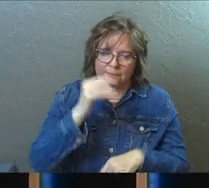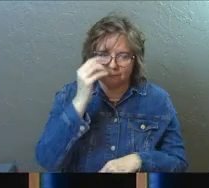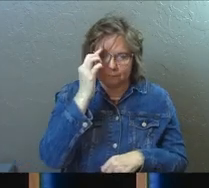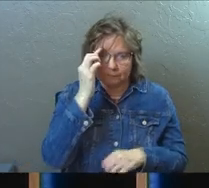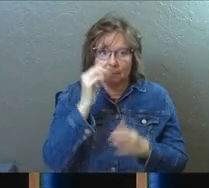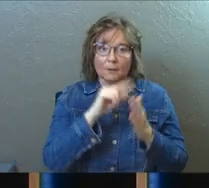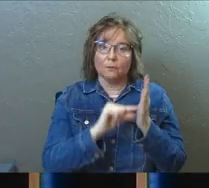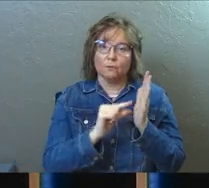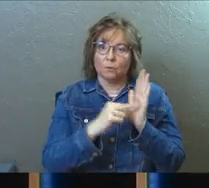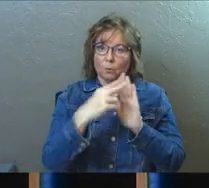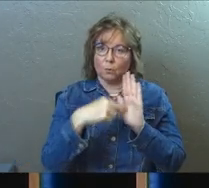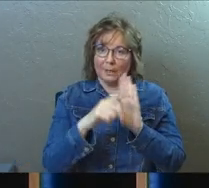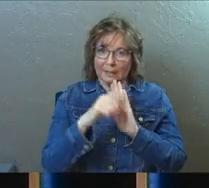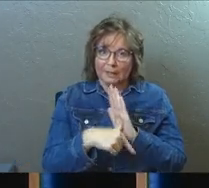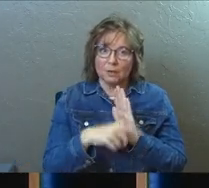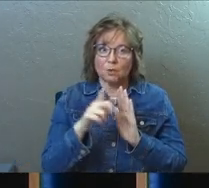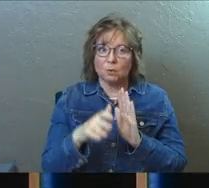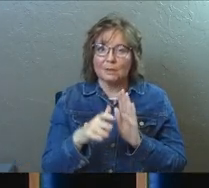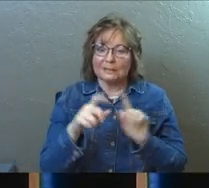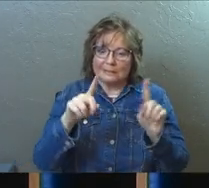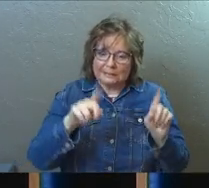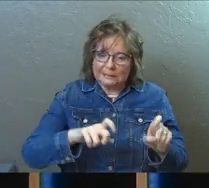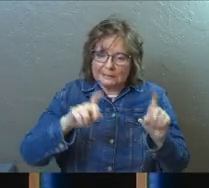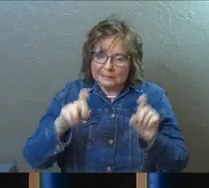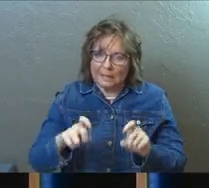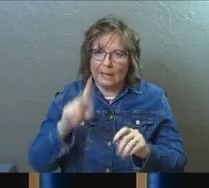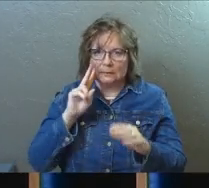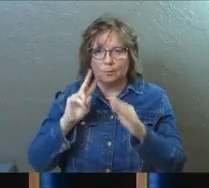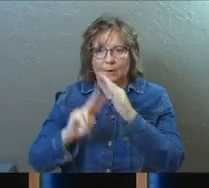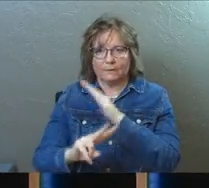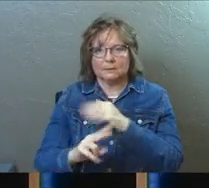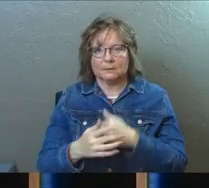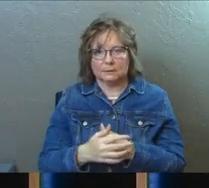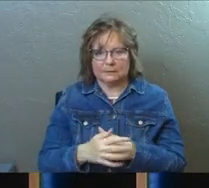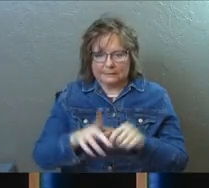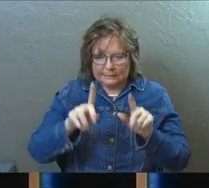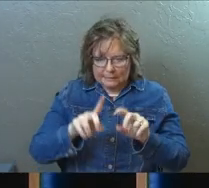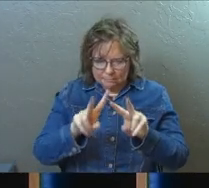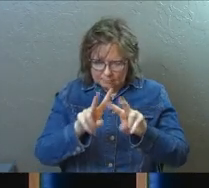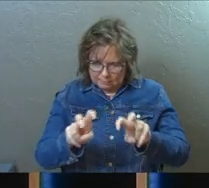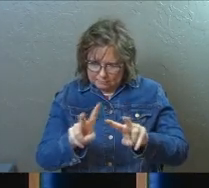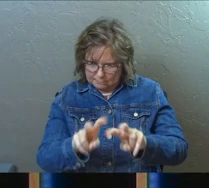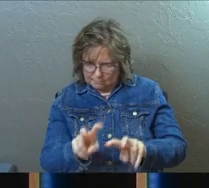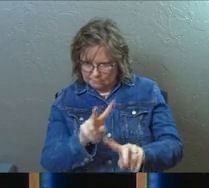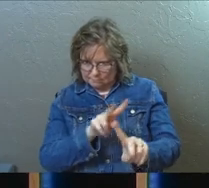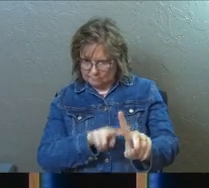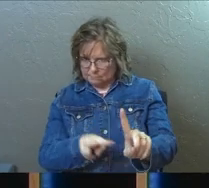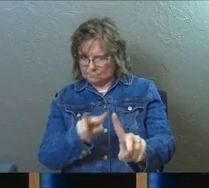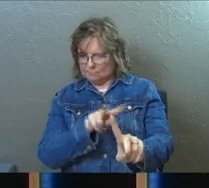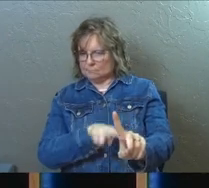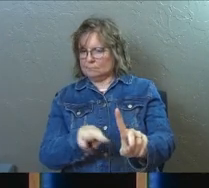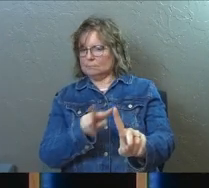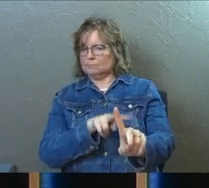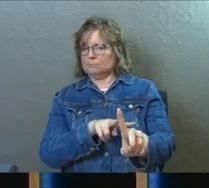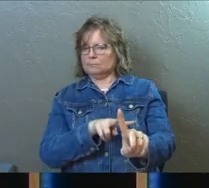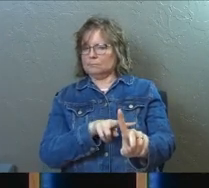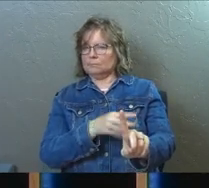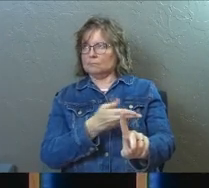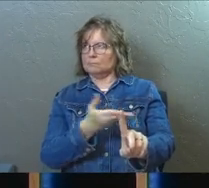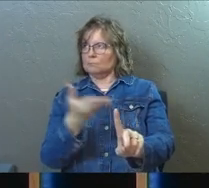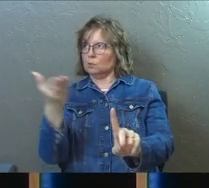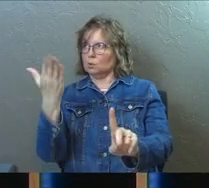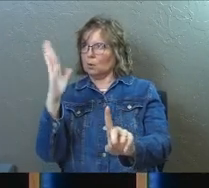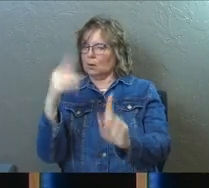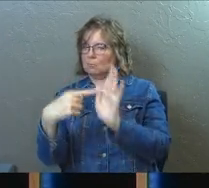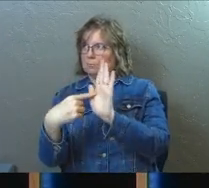The verse we're going to read later says you need to test the prophets. You need to take them to God, and you need look for the amen of the Holy